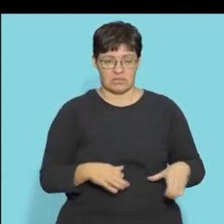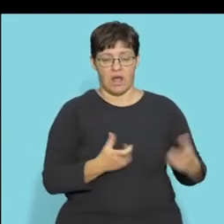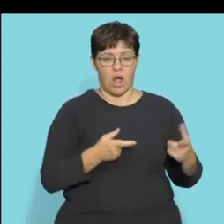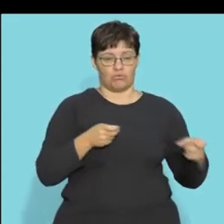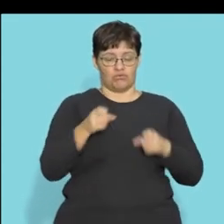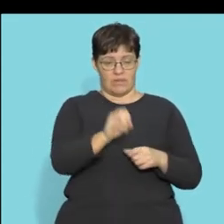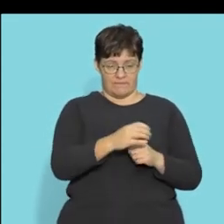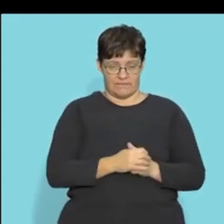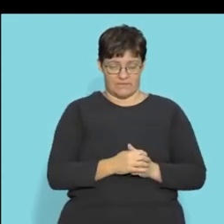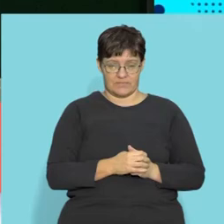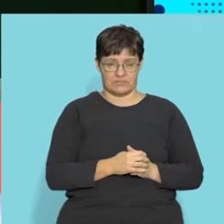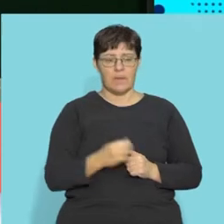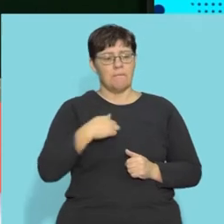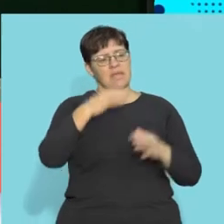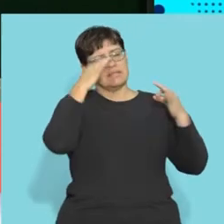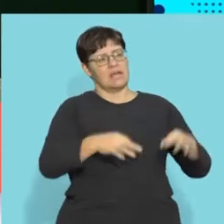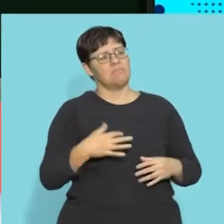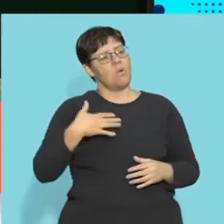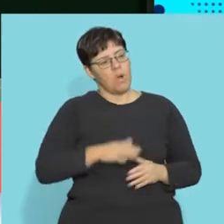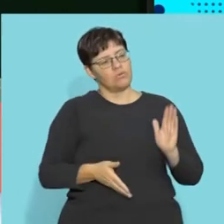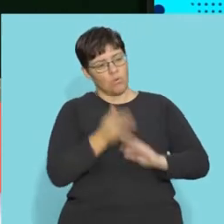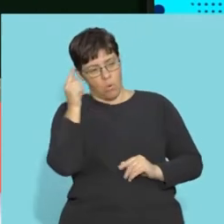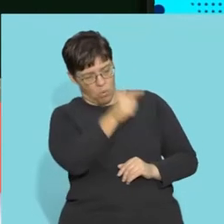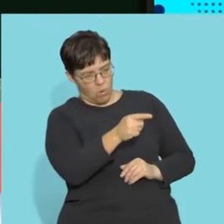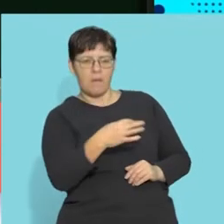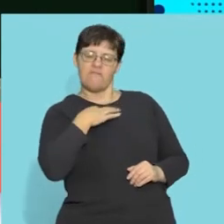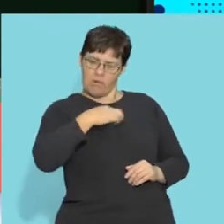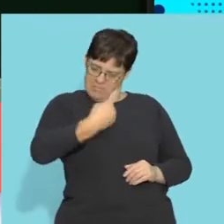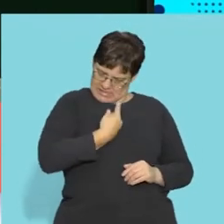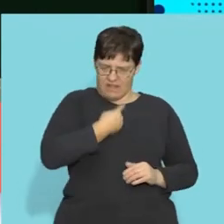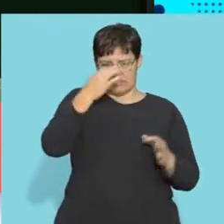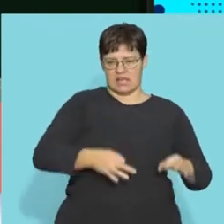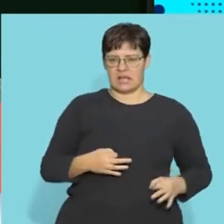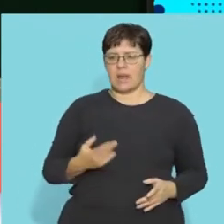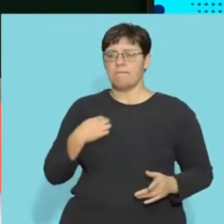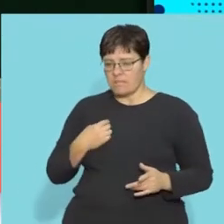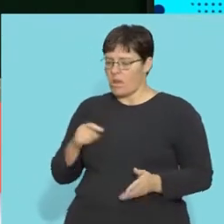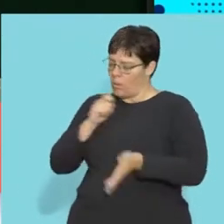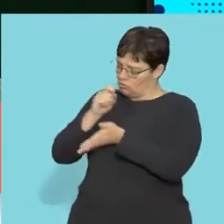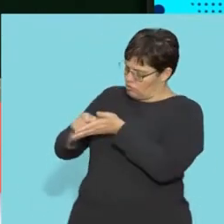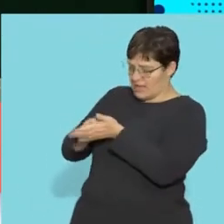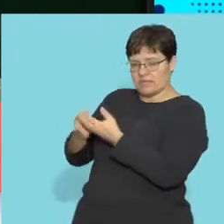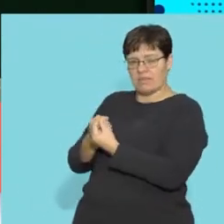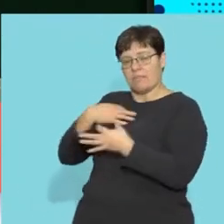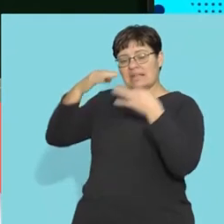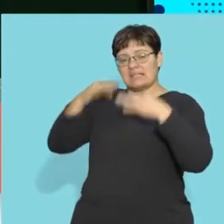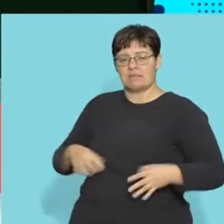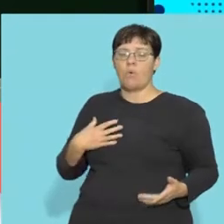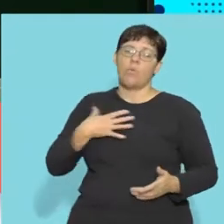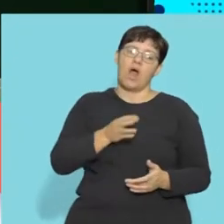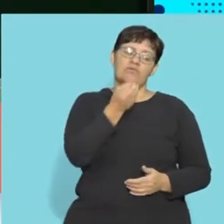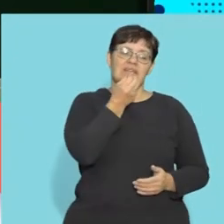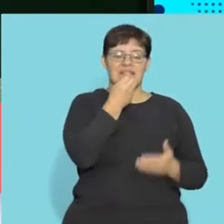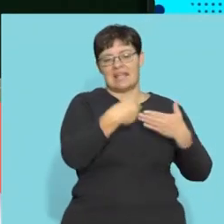what do we mean by voluntary actions i decide i want to go there i decide i want to